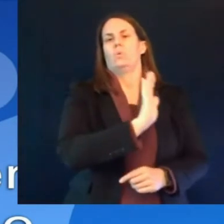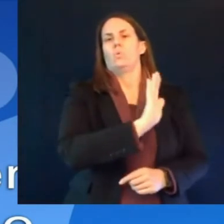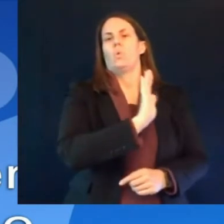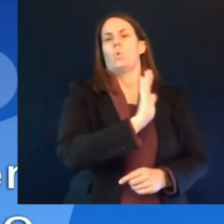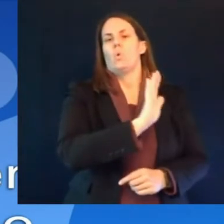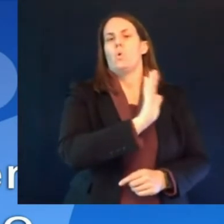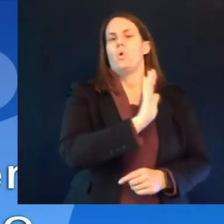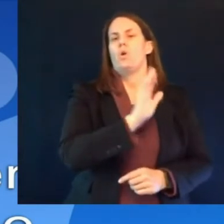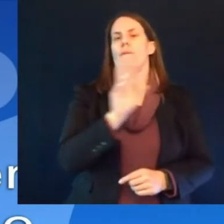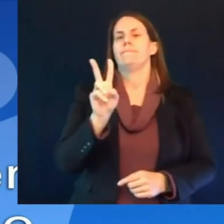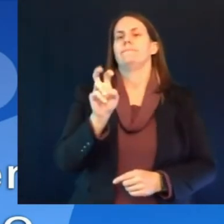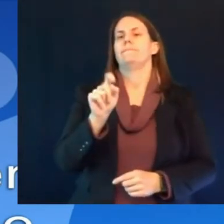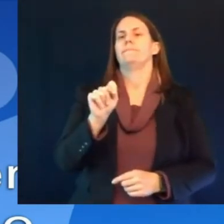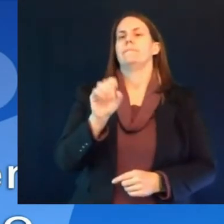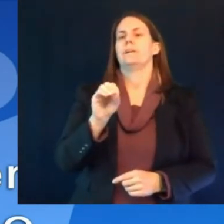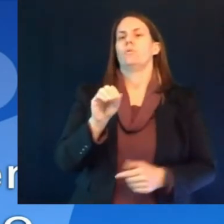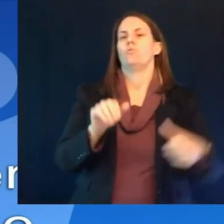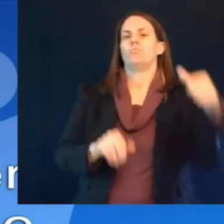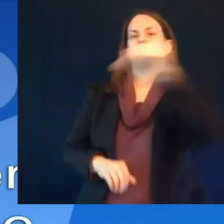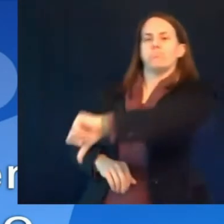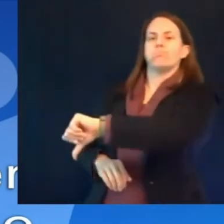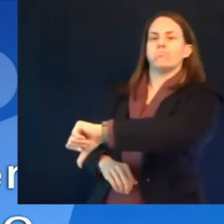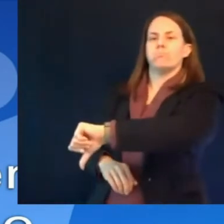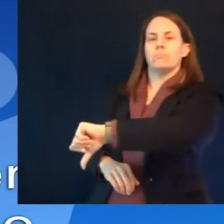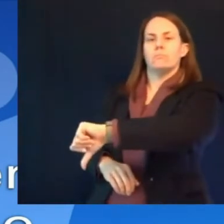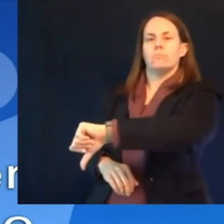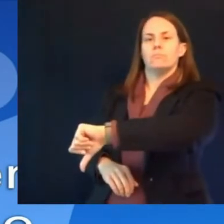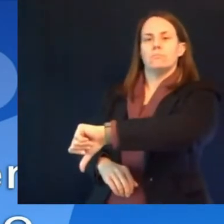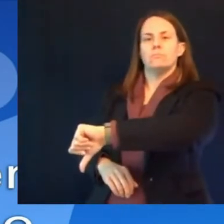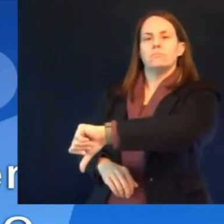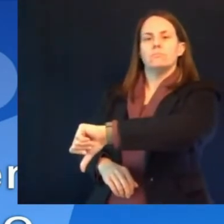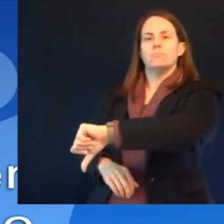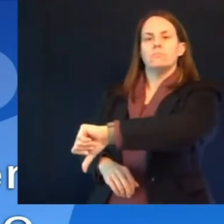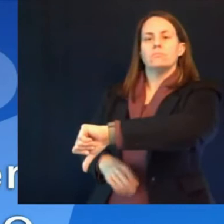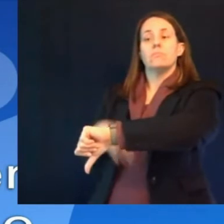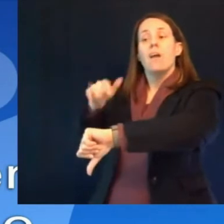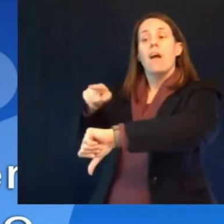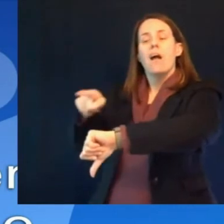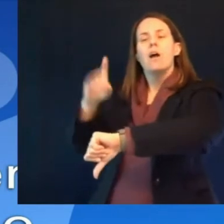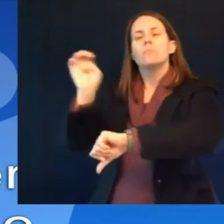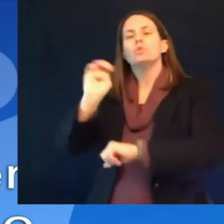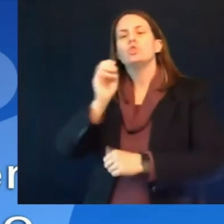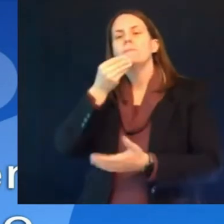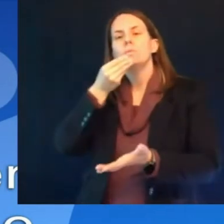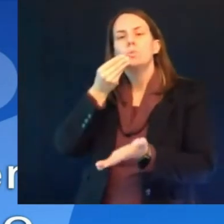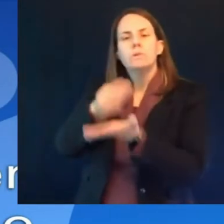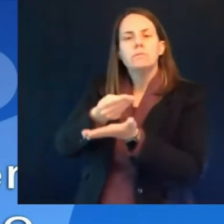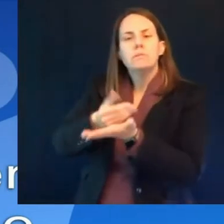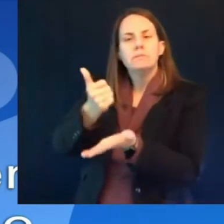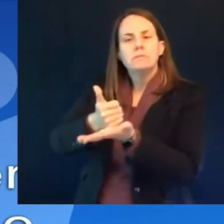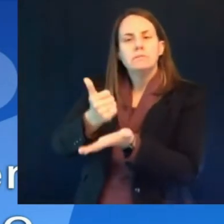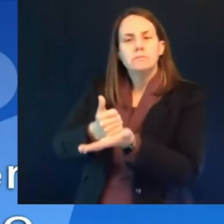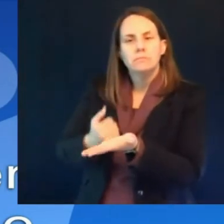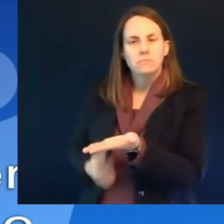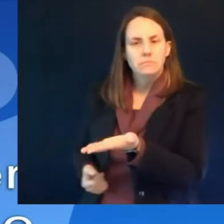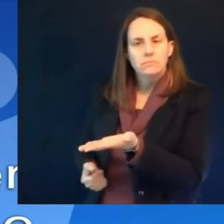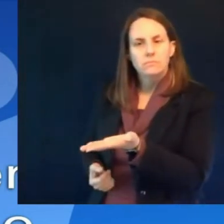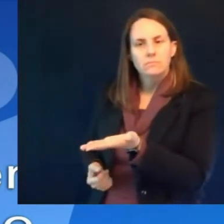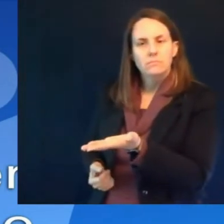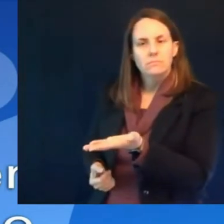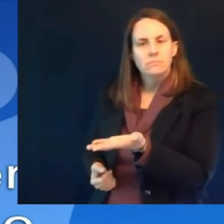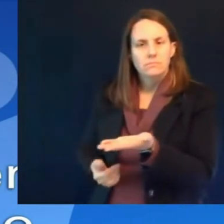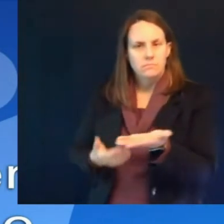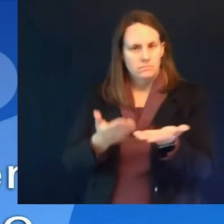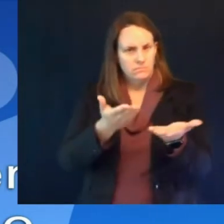which means there likely won't be a legislative fix for that is your administration working with us usda